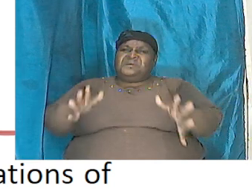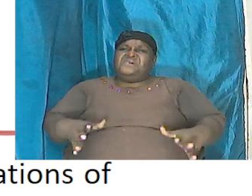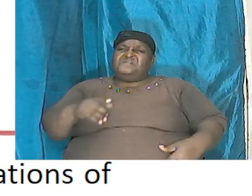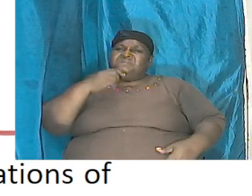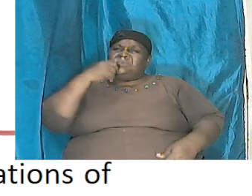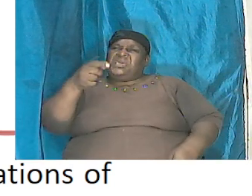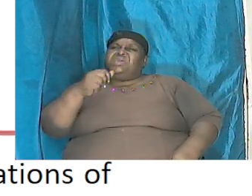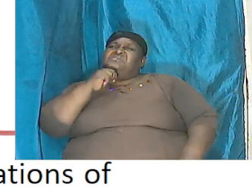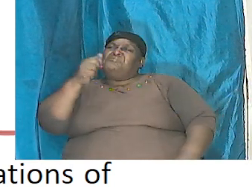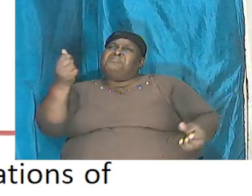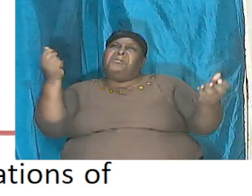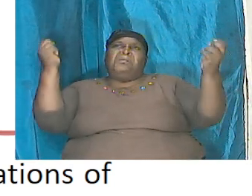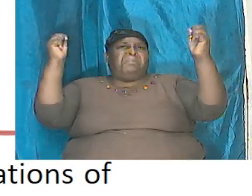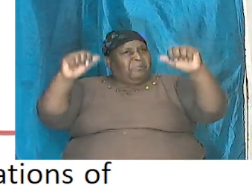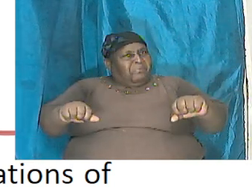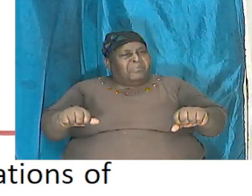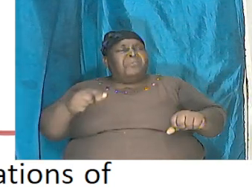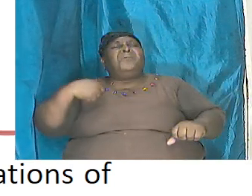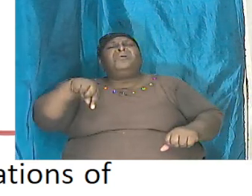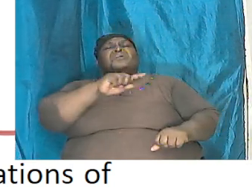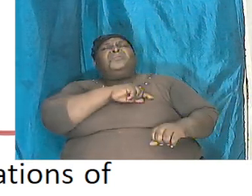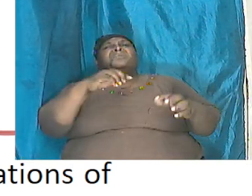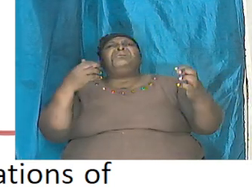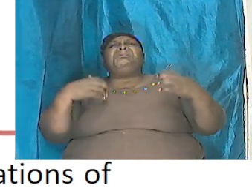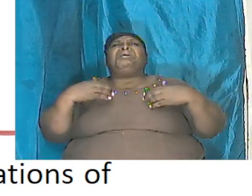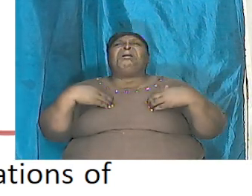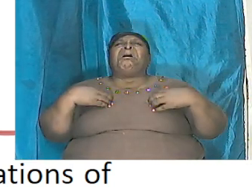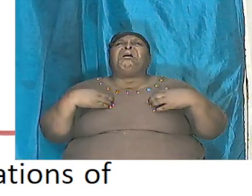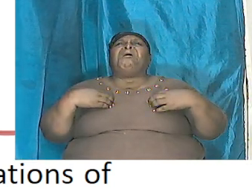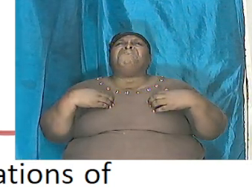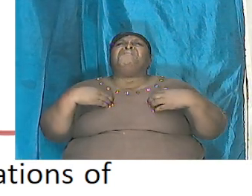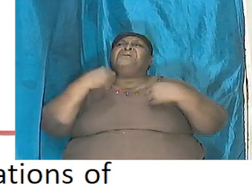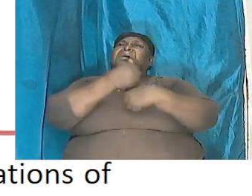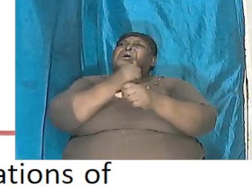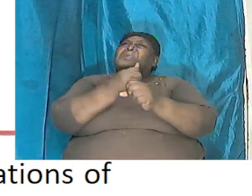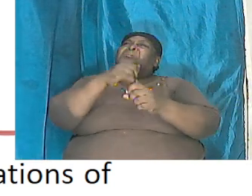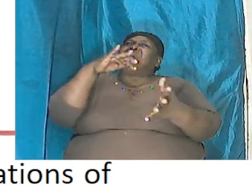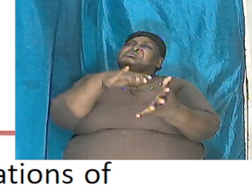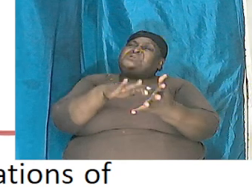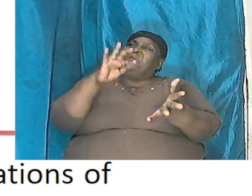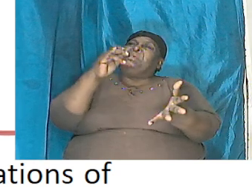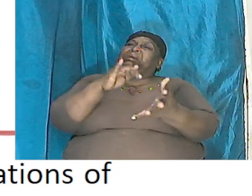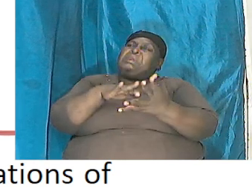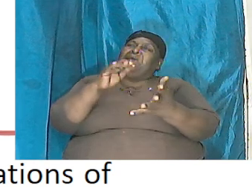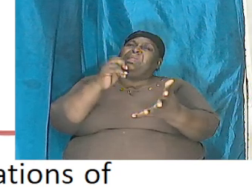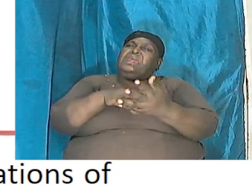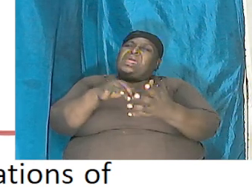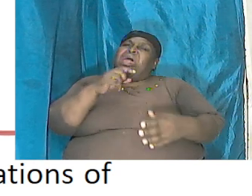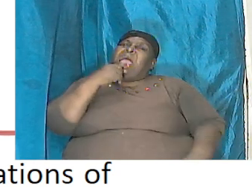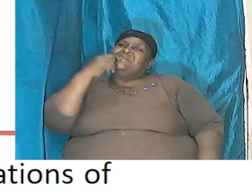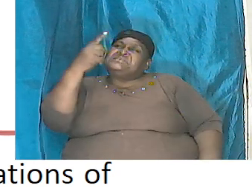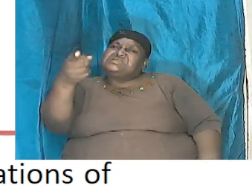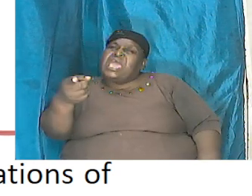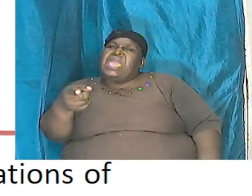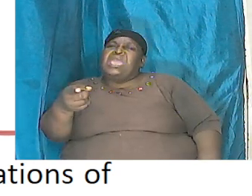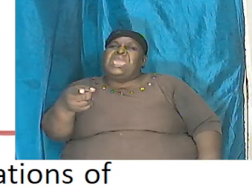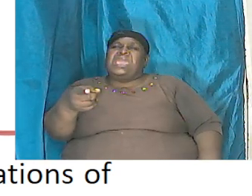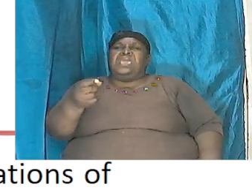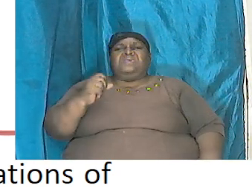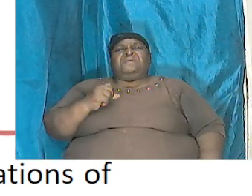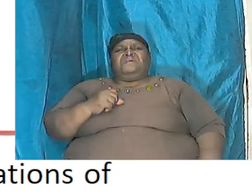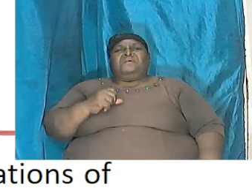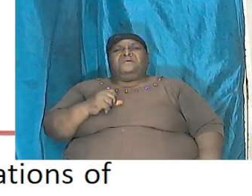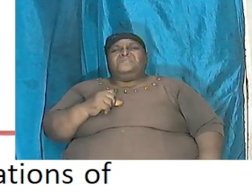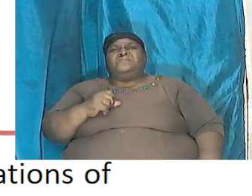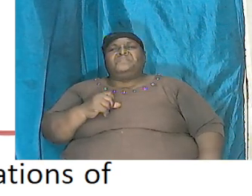say impossible because we have done our thing and we can clearly and safely say